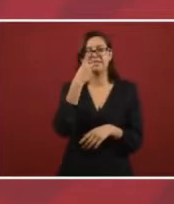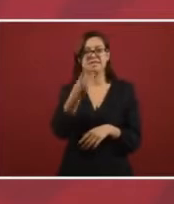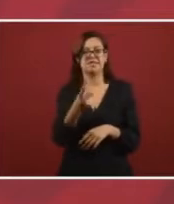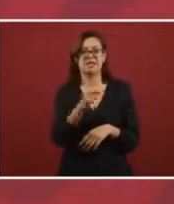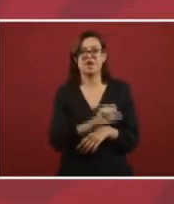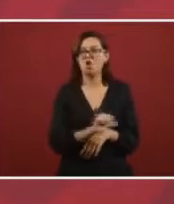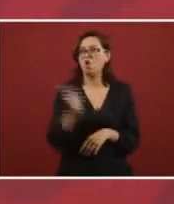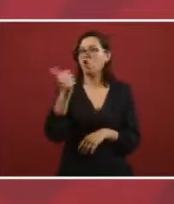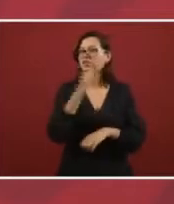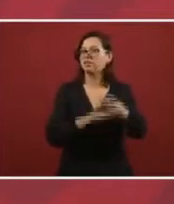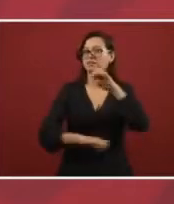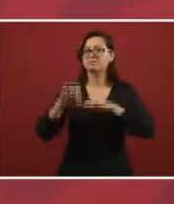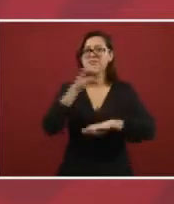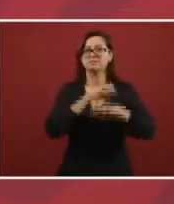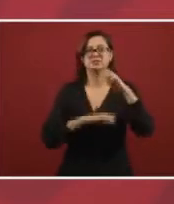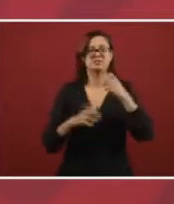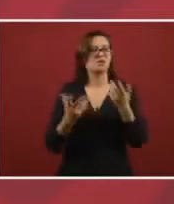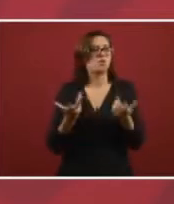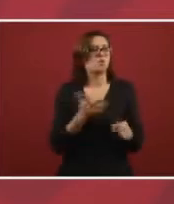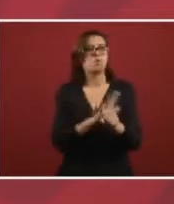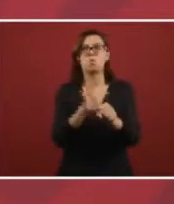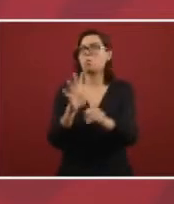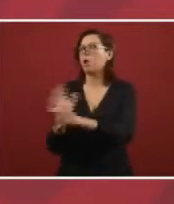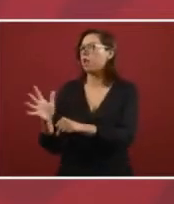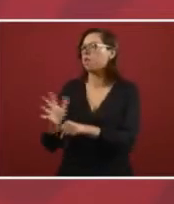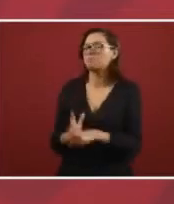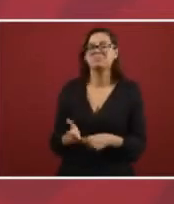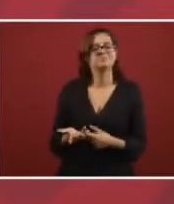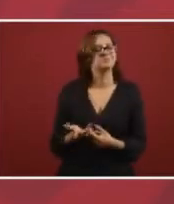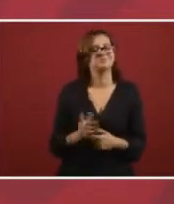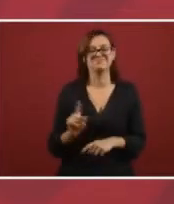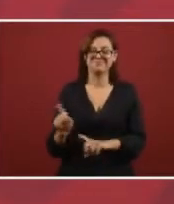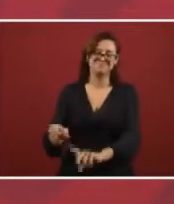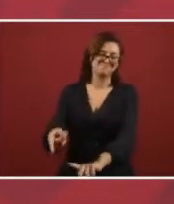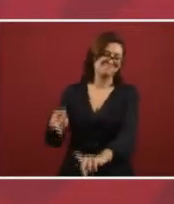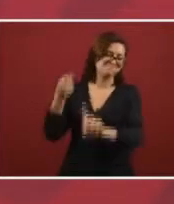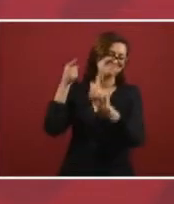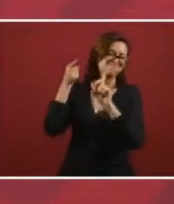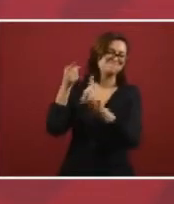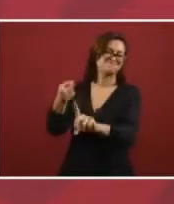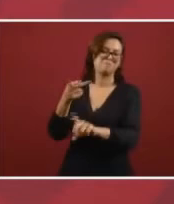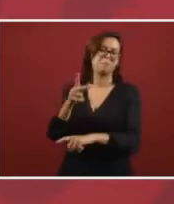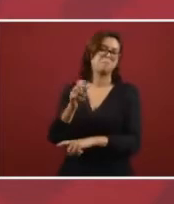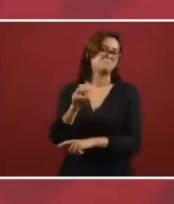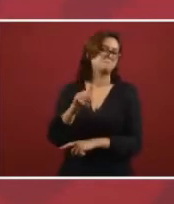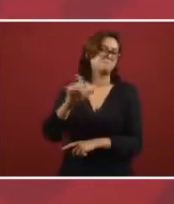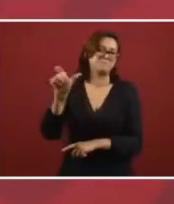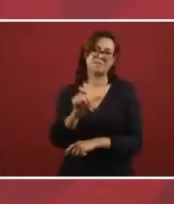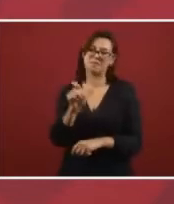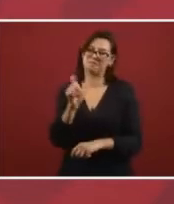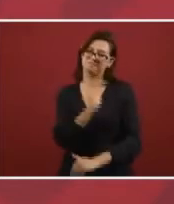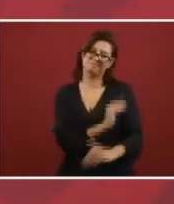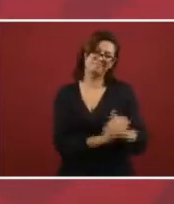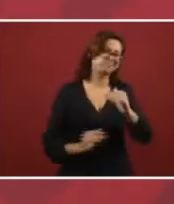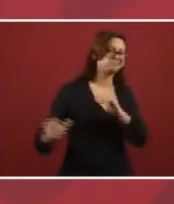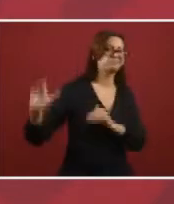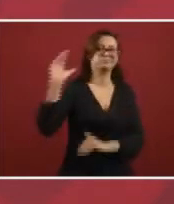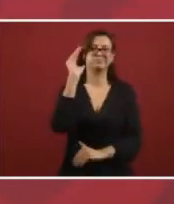there is no company that is as rentable like Pemex